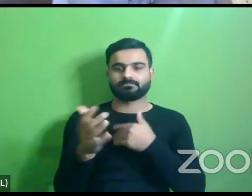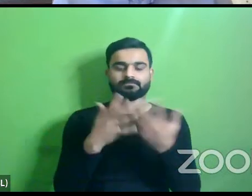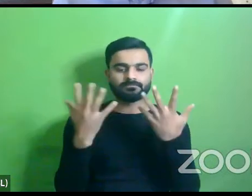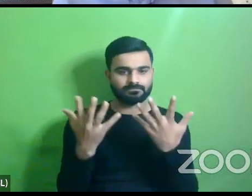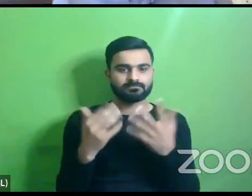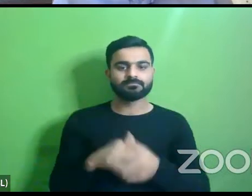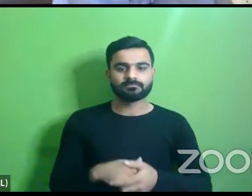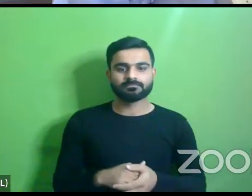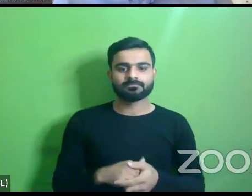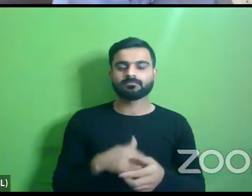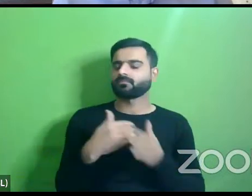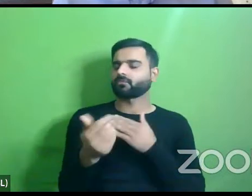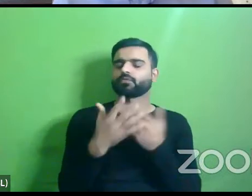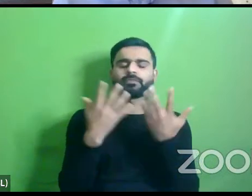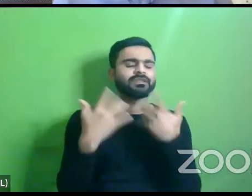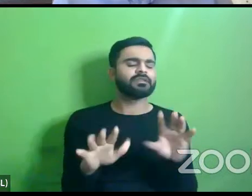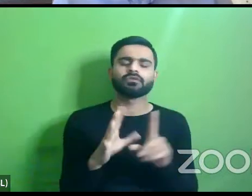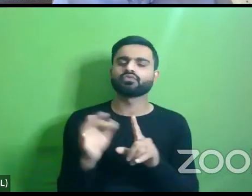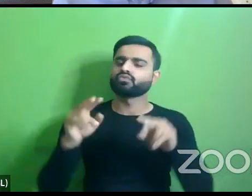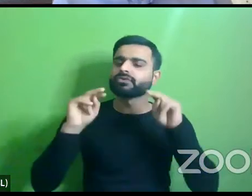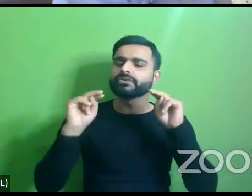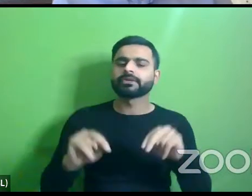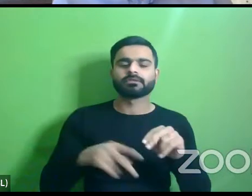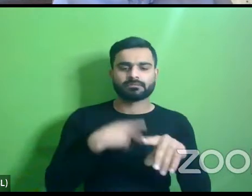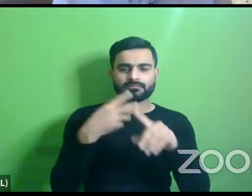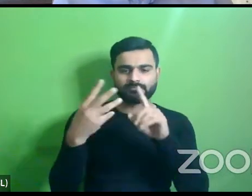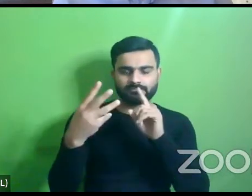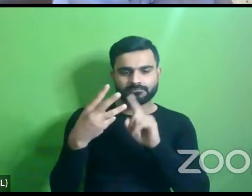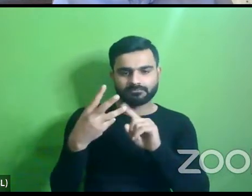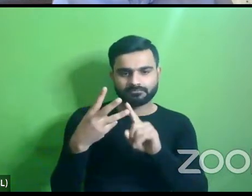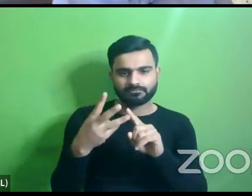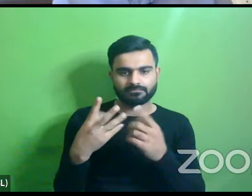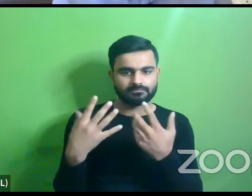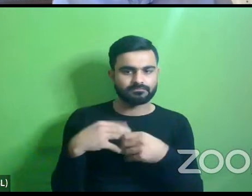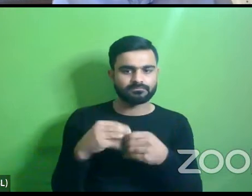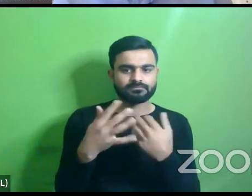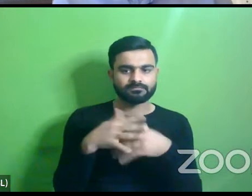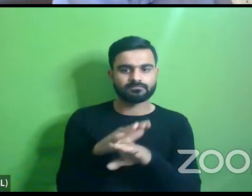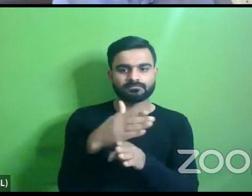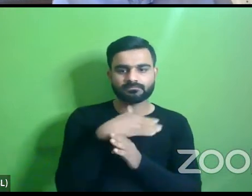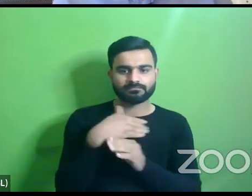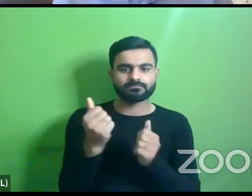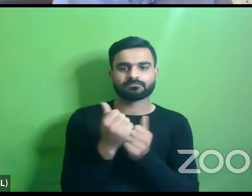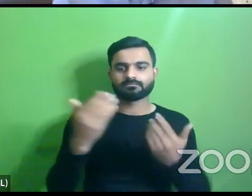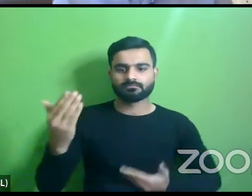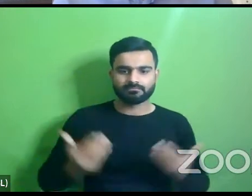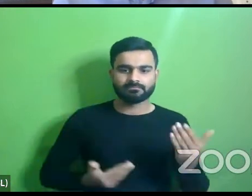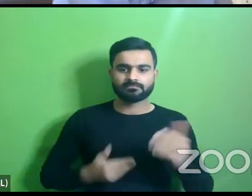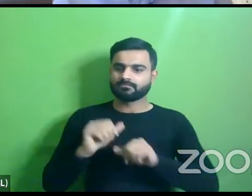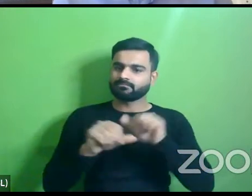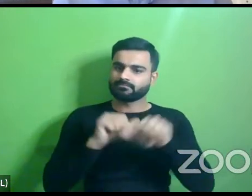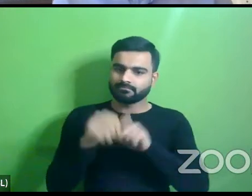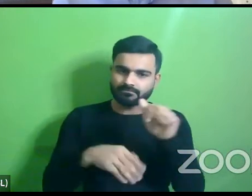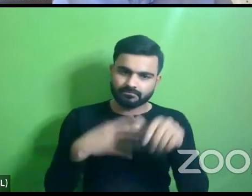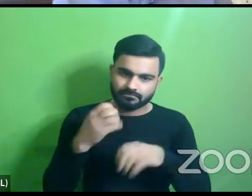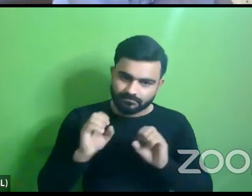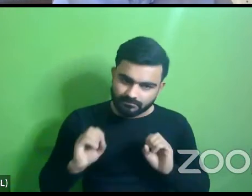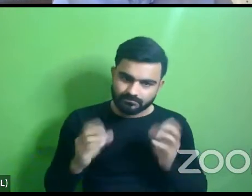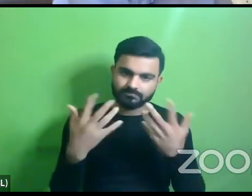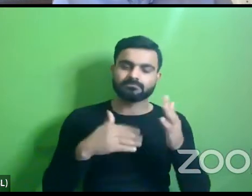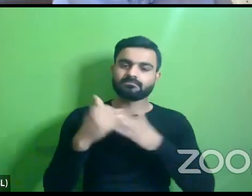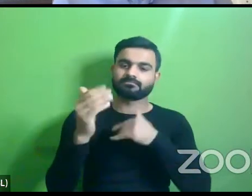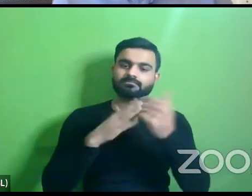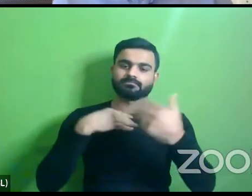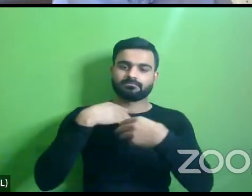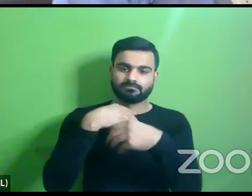do whatever is required for it the third one again which is the inclusive park at pancata again the procedure was we started with capacity